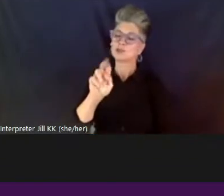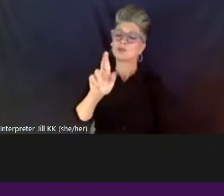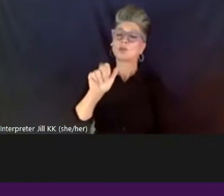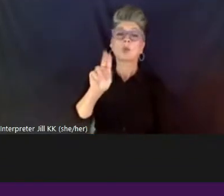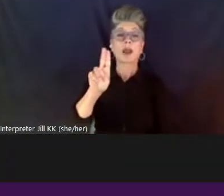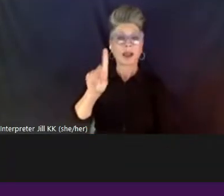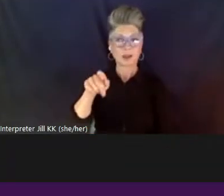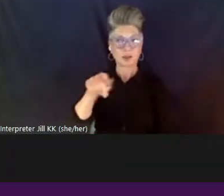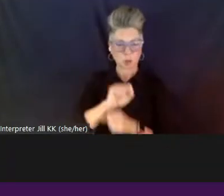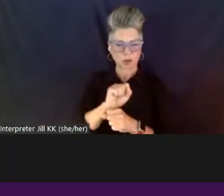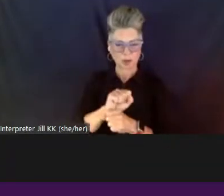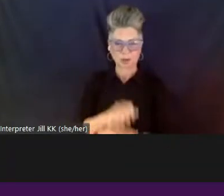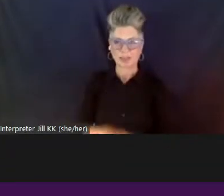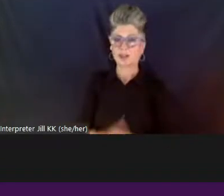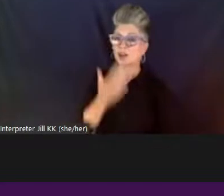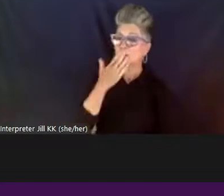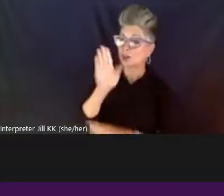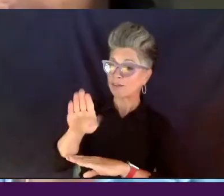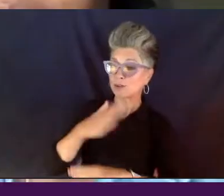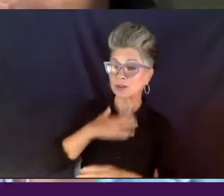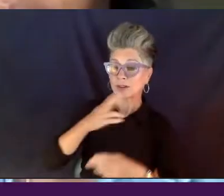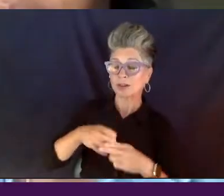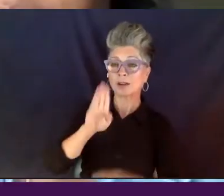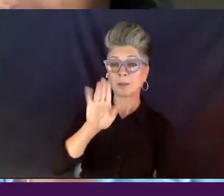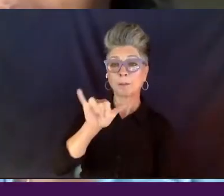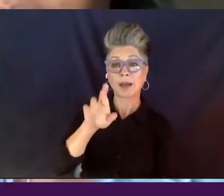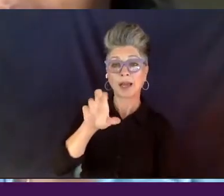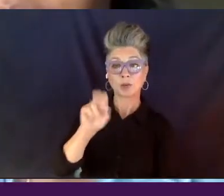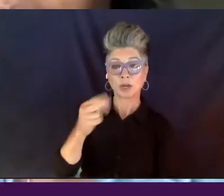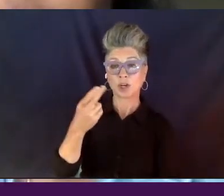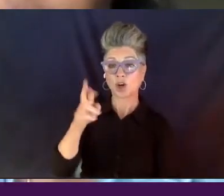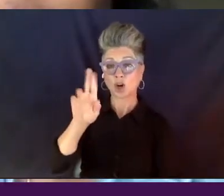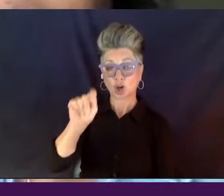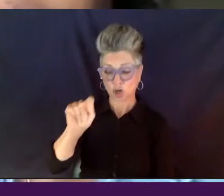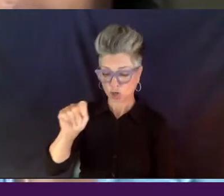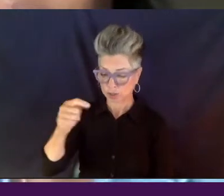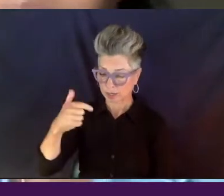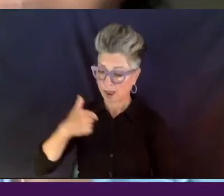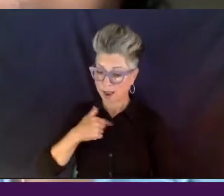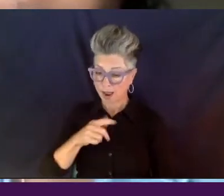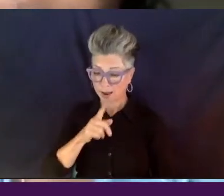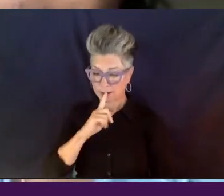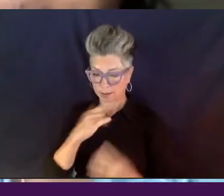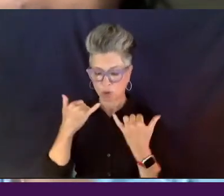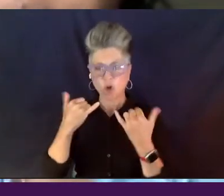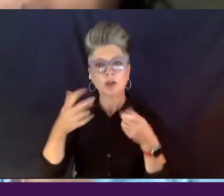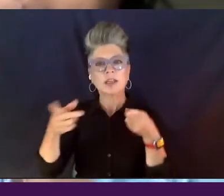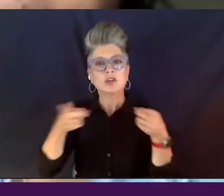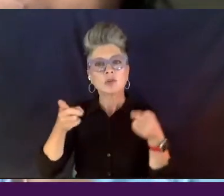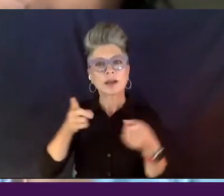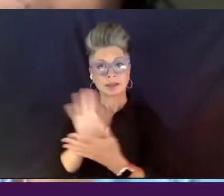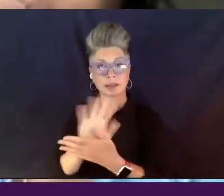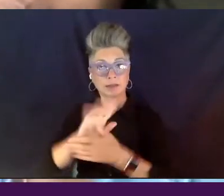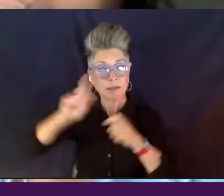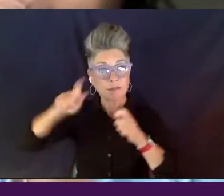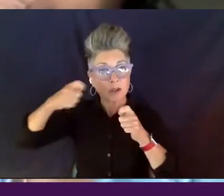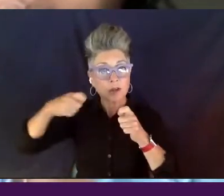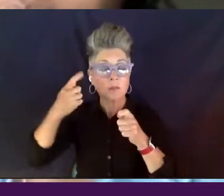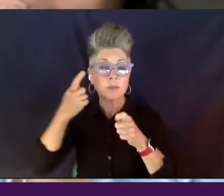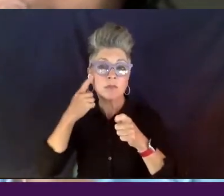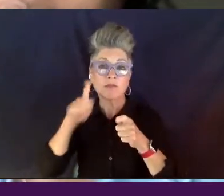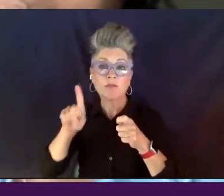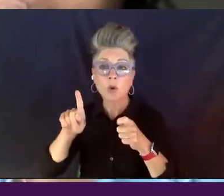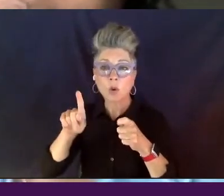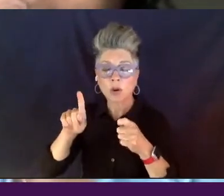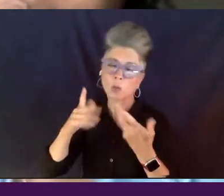Good afternoon, everyone. My name is Byron Hurt. And I am currently directing a film for or in the